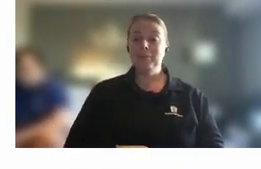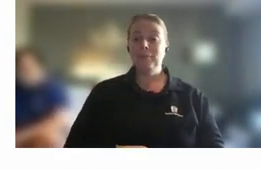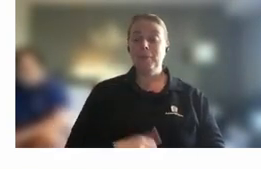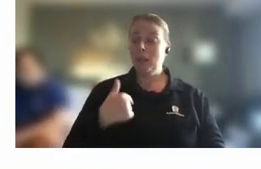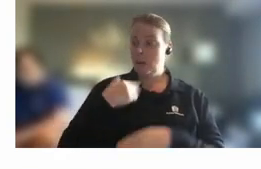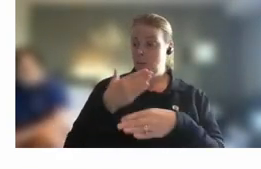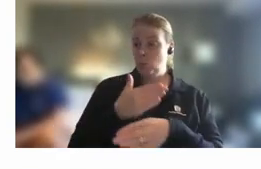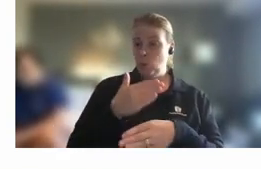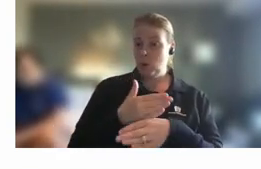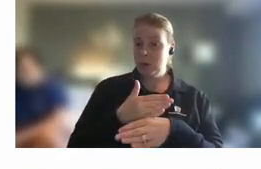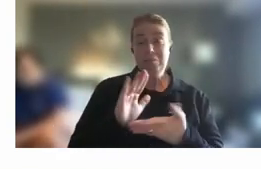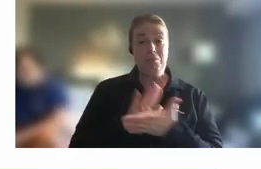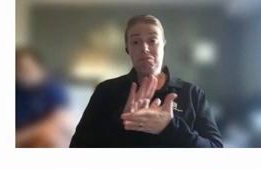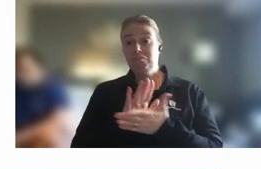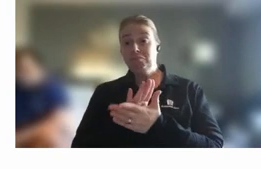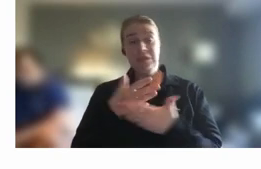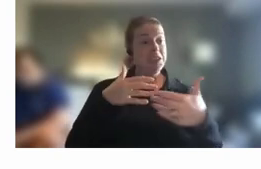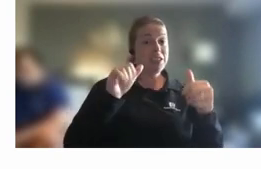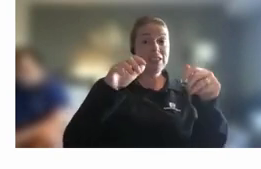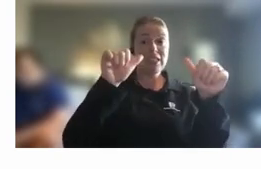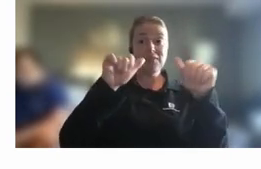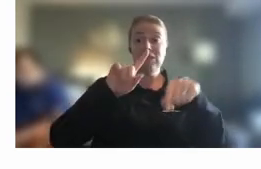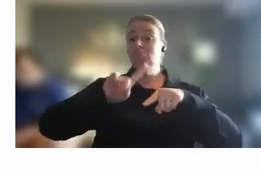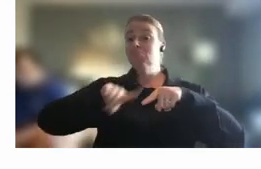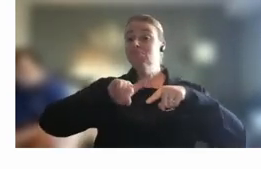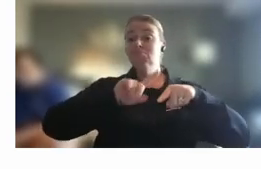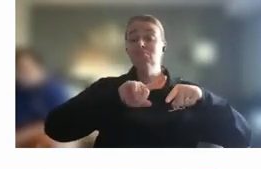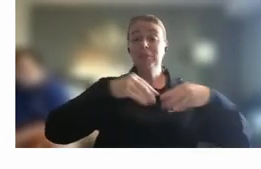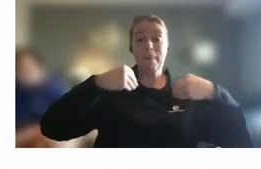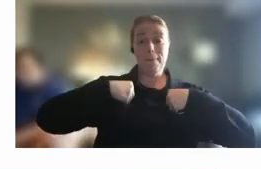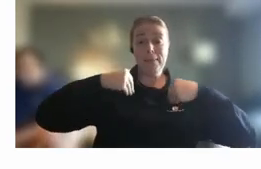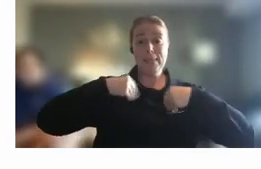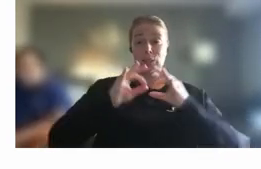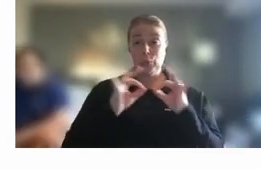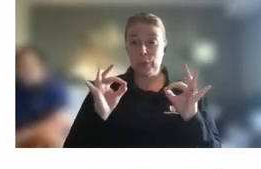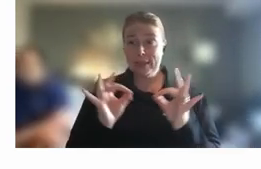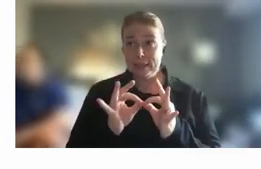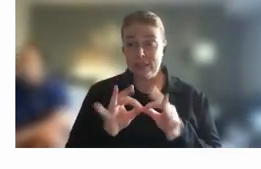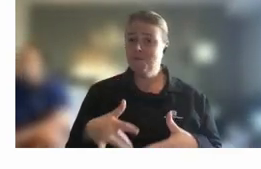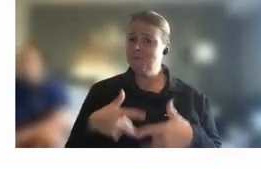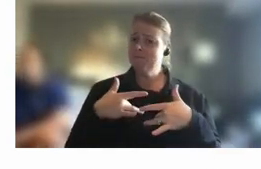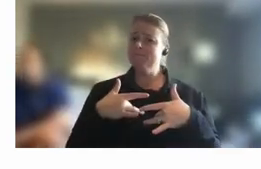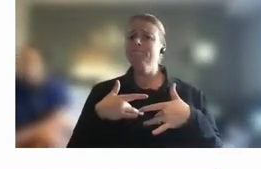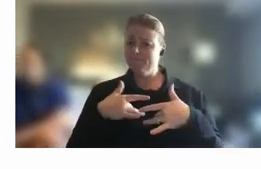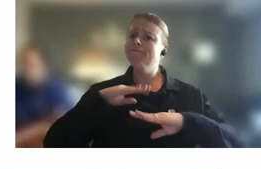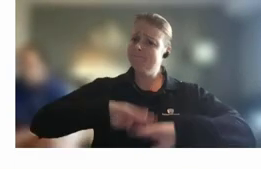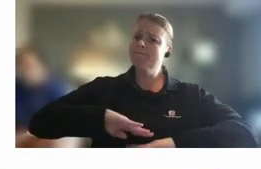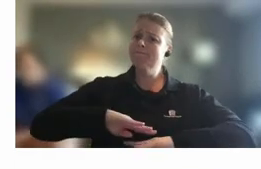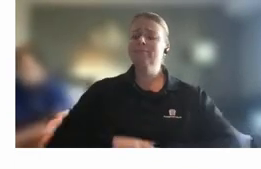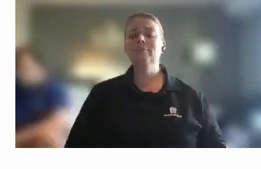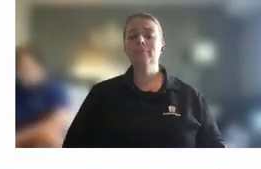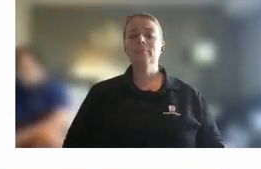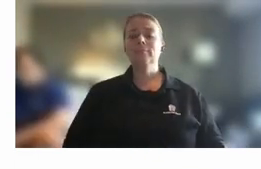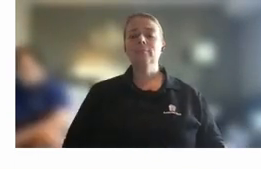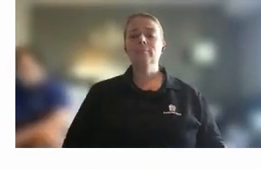very happily and successfully in various corporate organizations and feeling quite happy and fulfilled then i